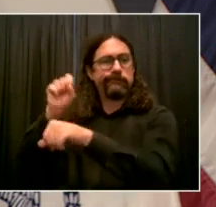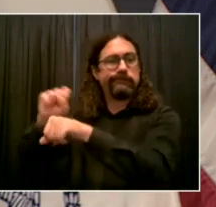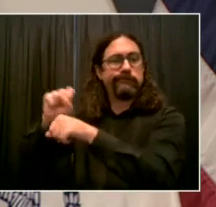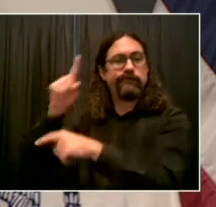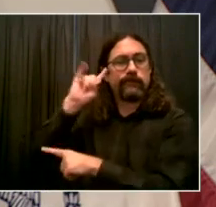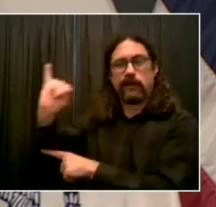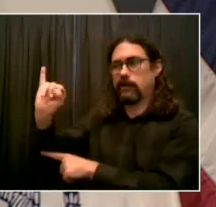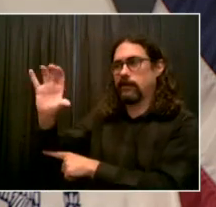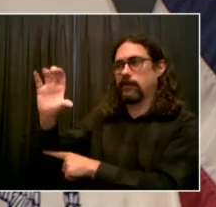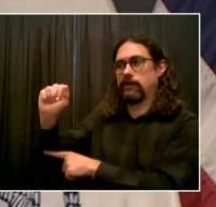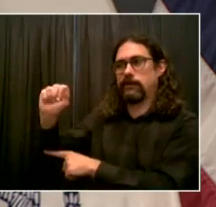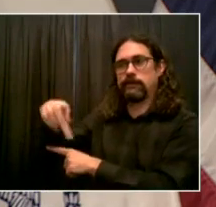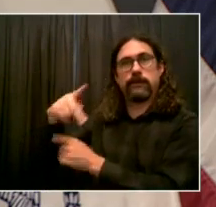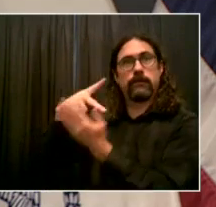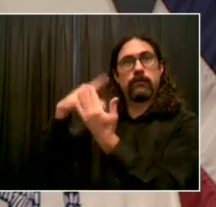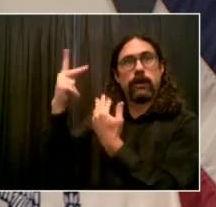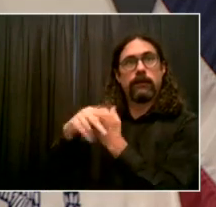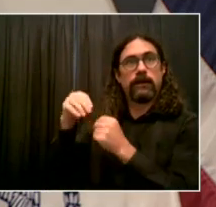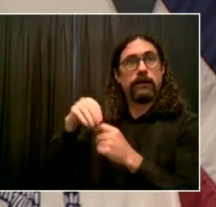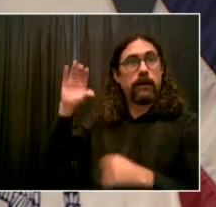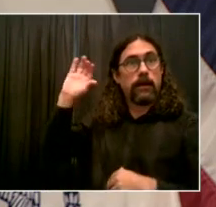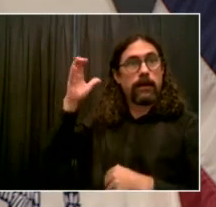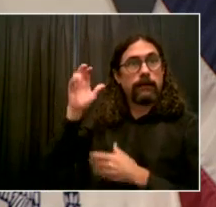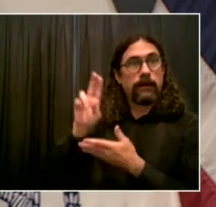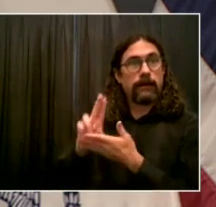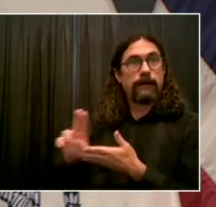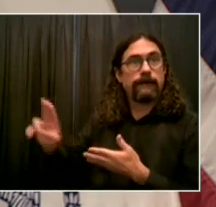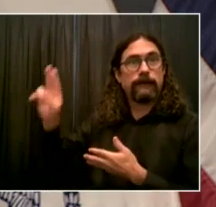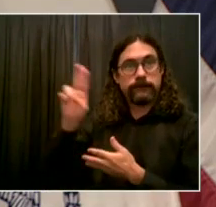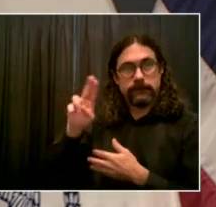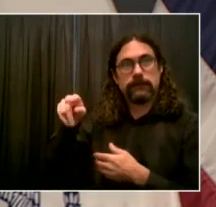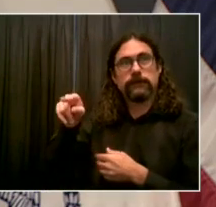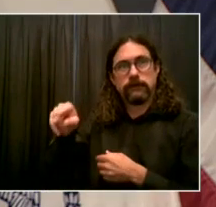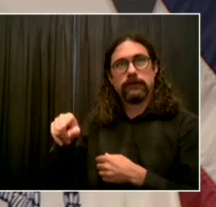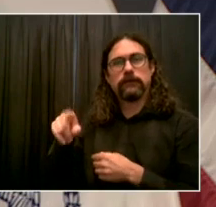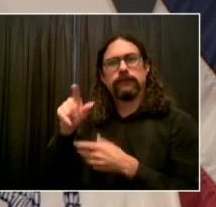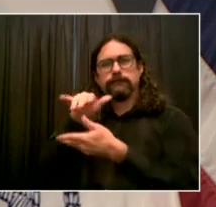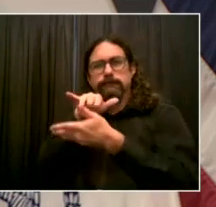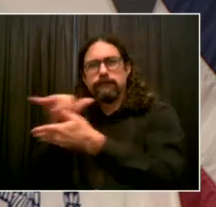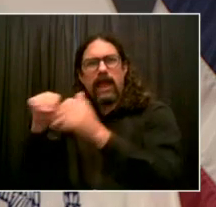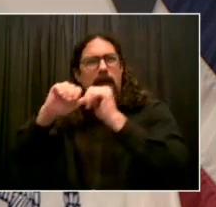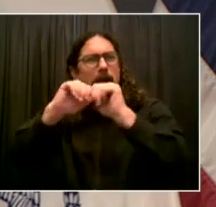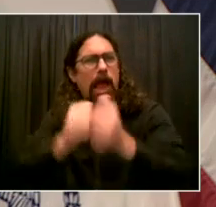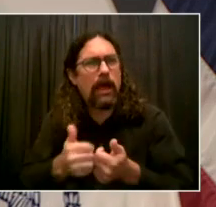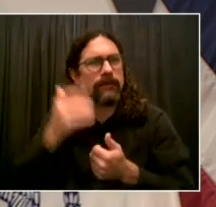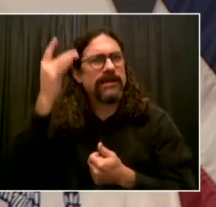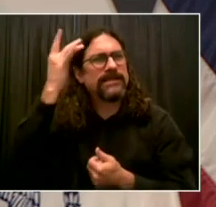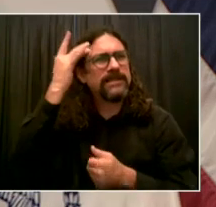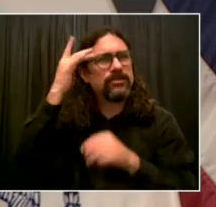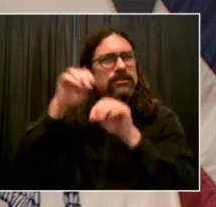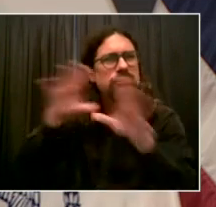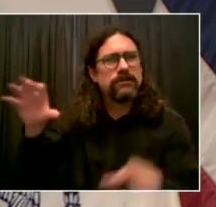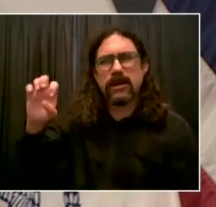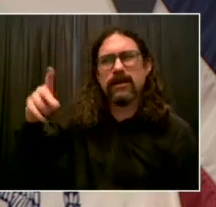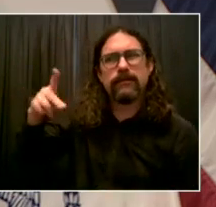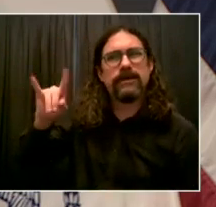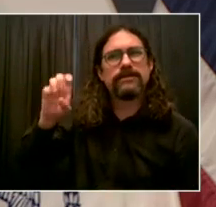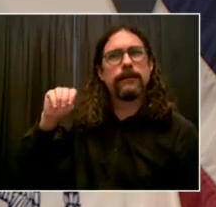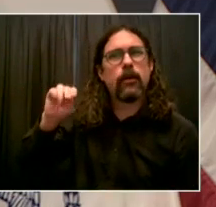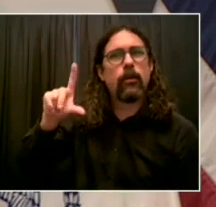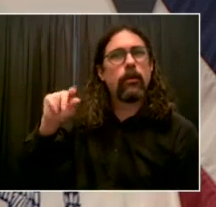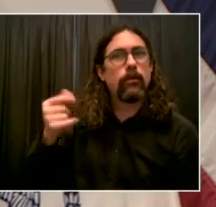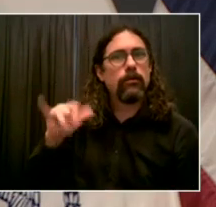really has been one of the great national voices throughout the COVID epidemic on how we pandemic, I should say on how we